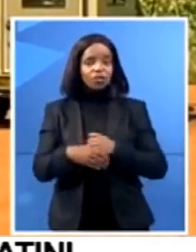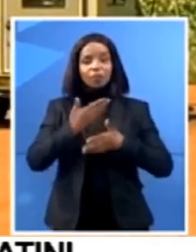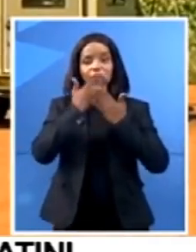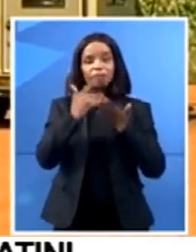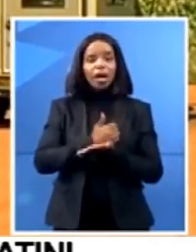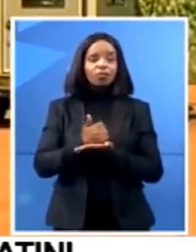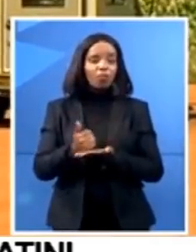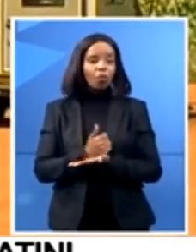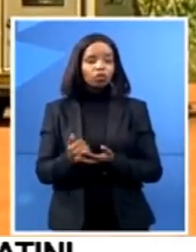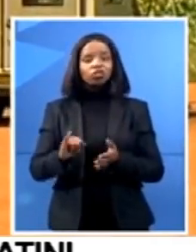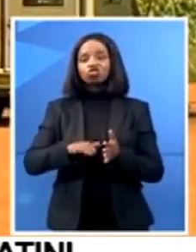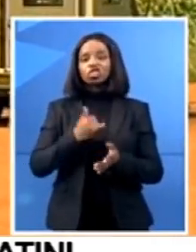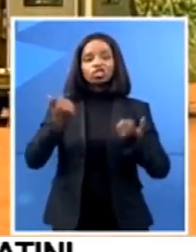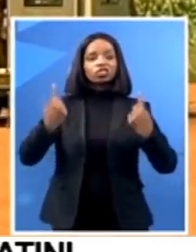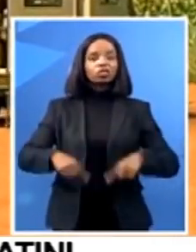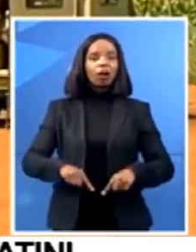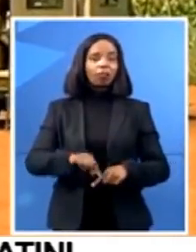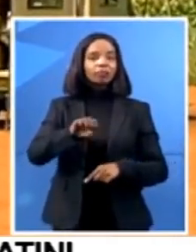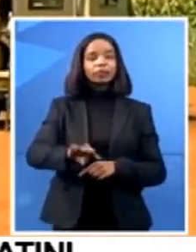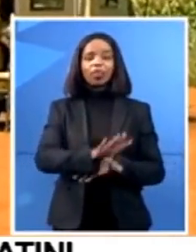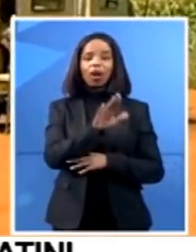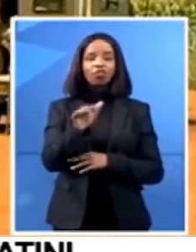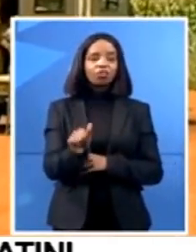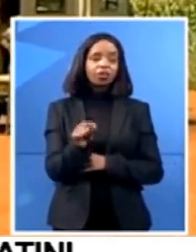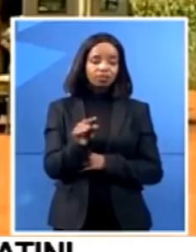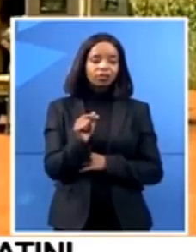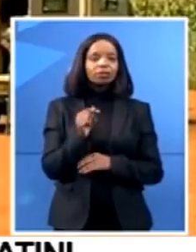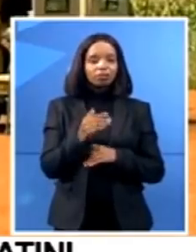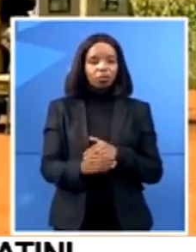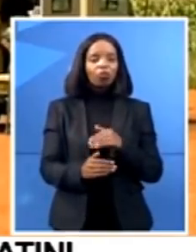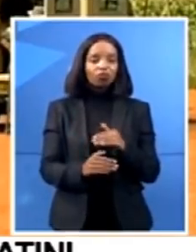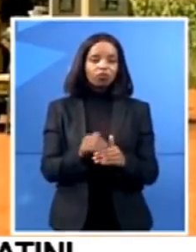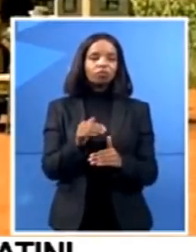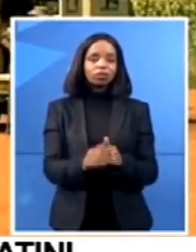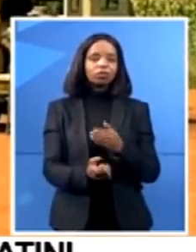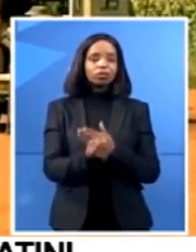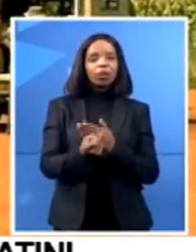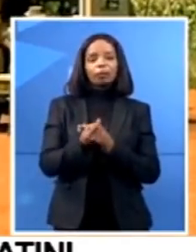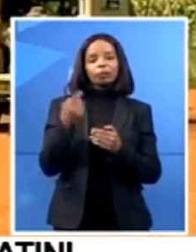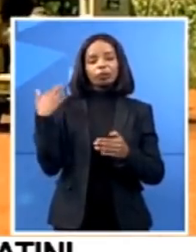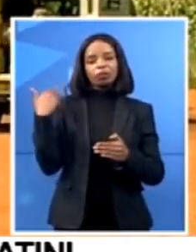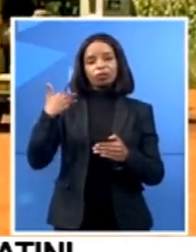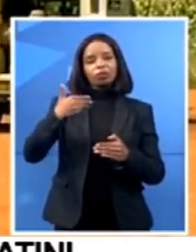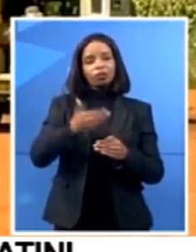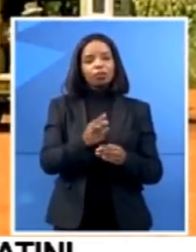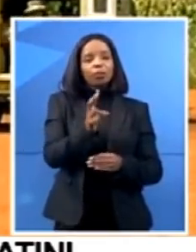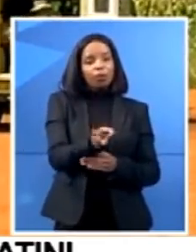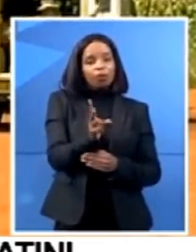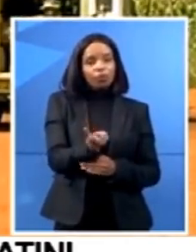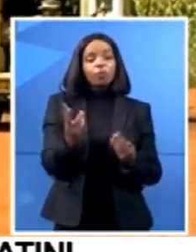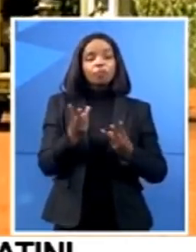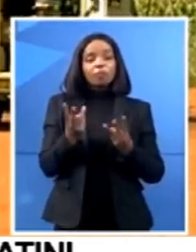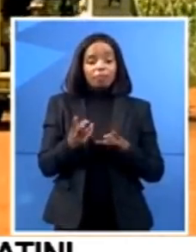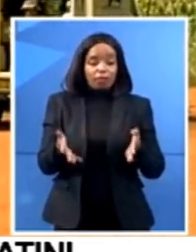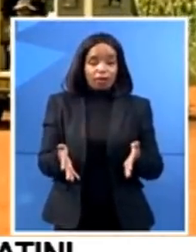So it's a process that has been happening all over. And also you understand that actually people here, they are getting grant from South Africa. So they